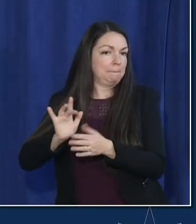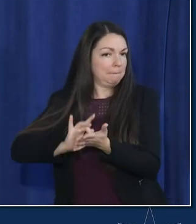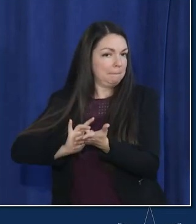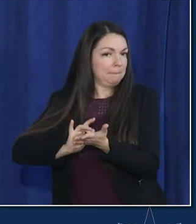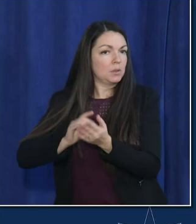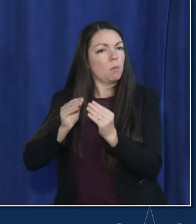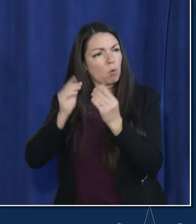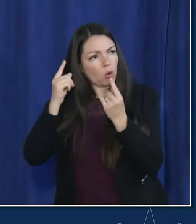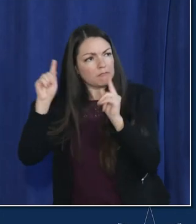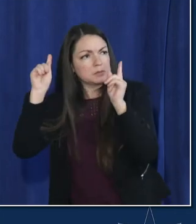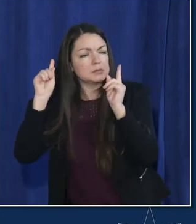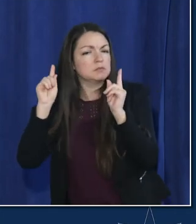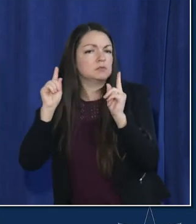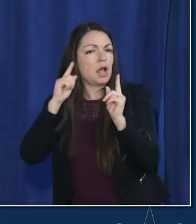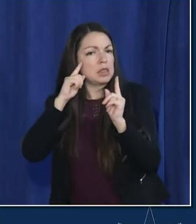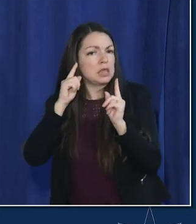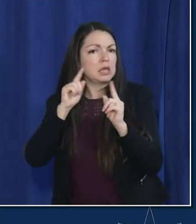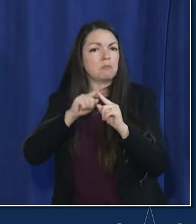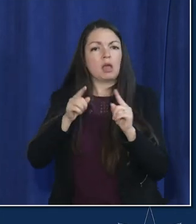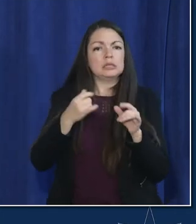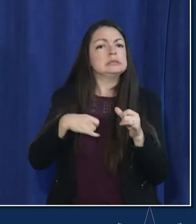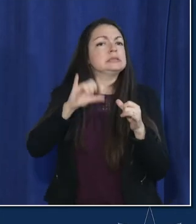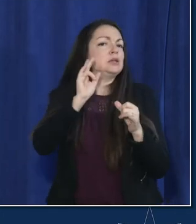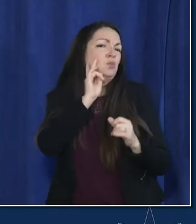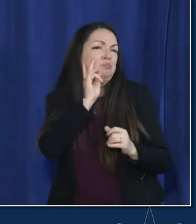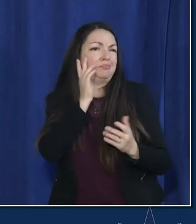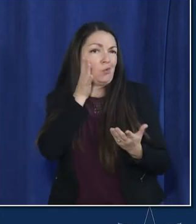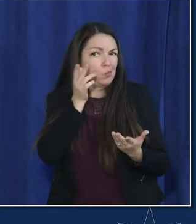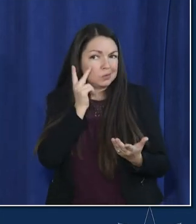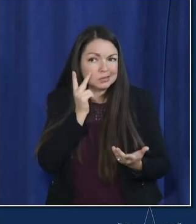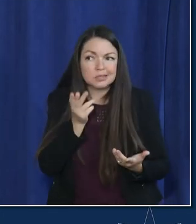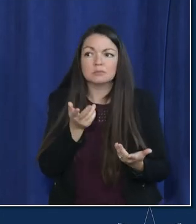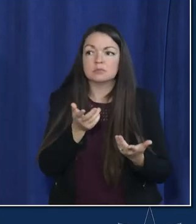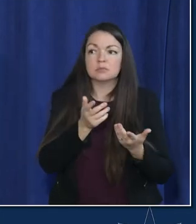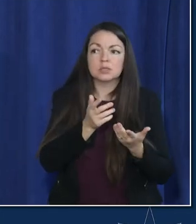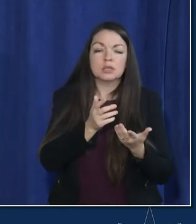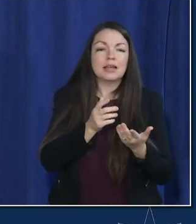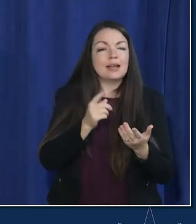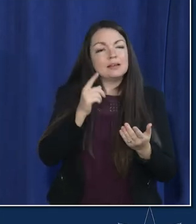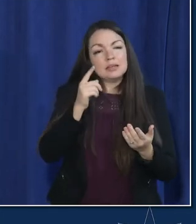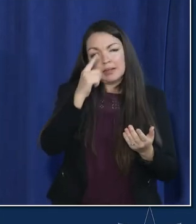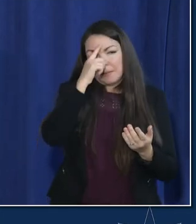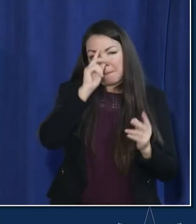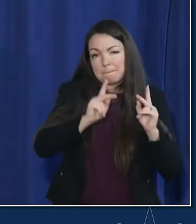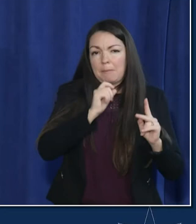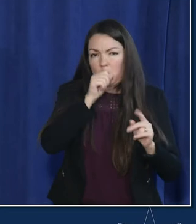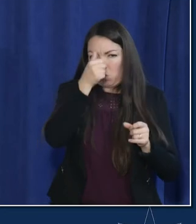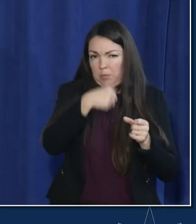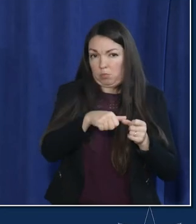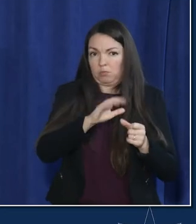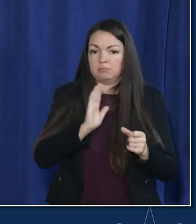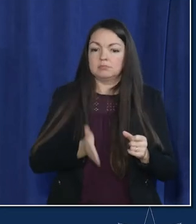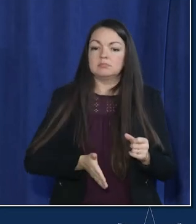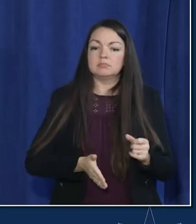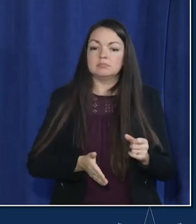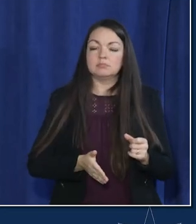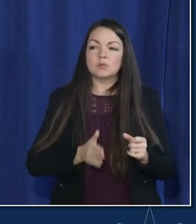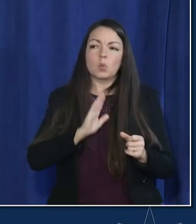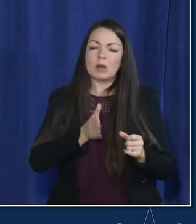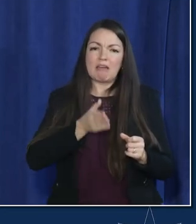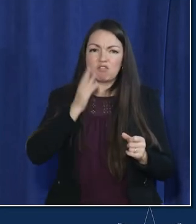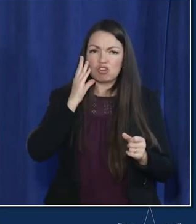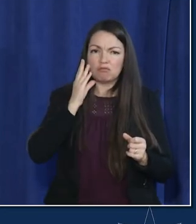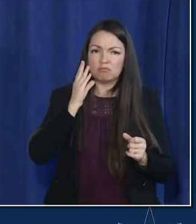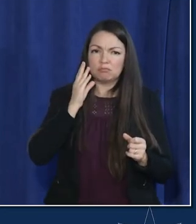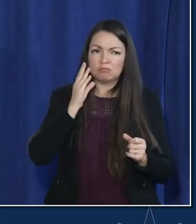be effective we'll see i mean the studies are being done but even something that cuts i think people don't remember we've never expected a vaccine to be